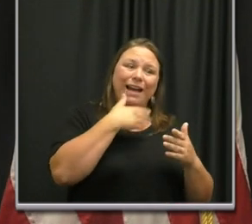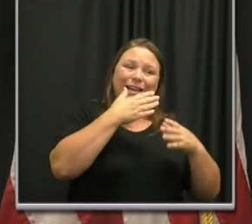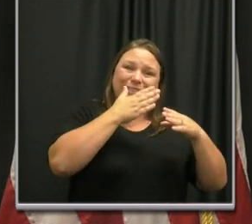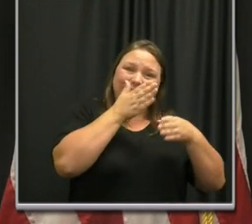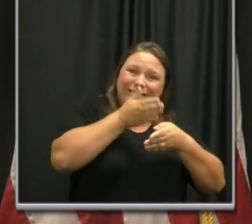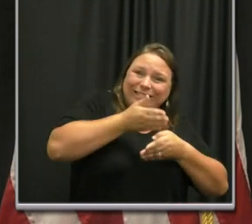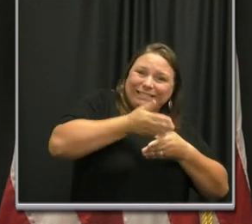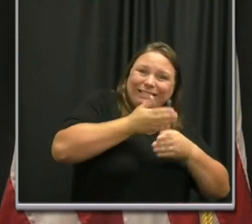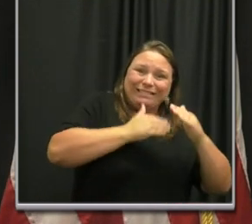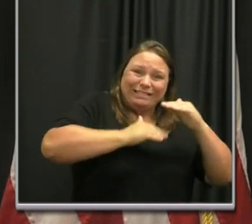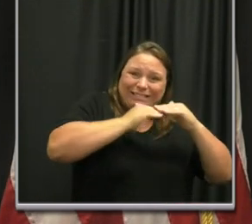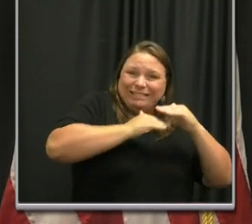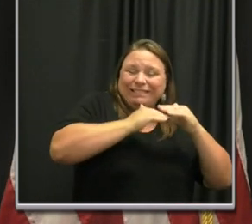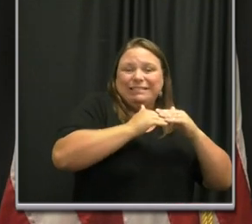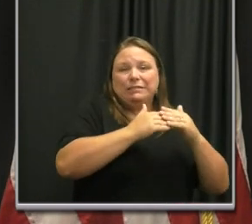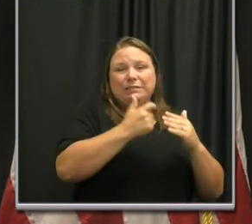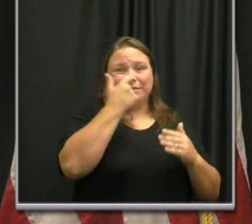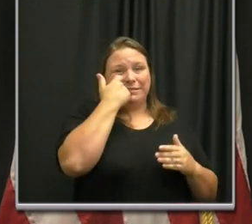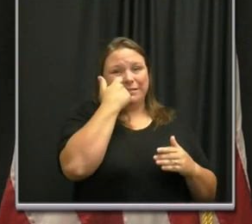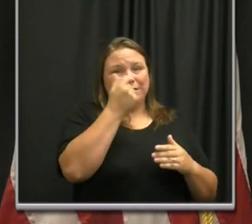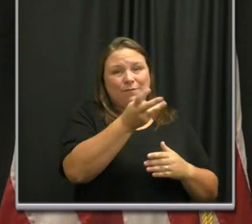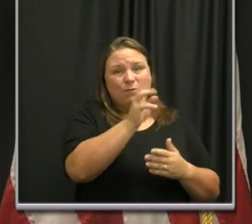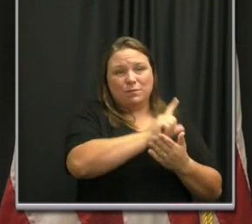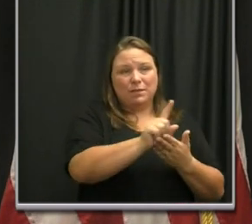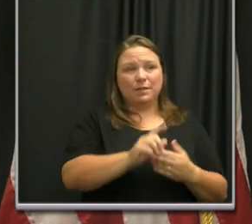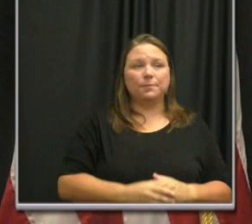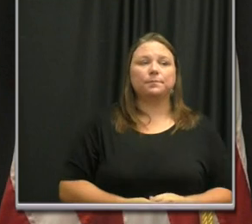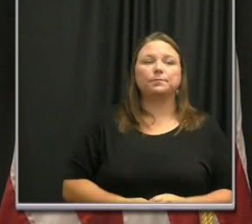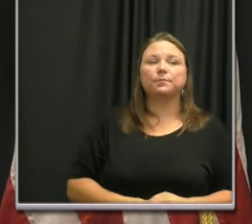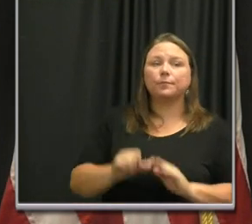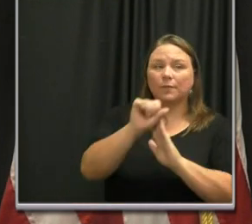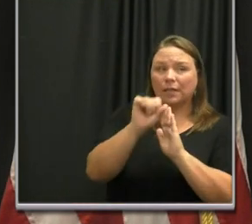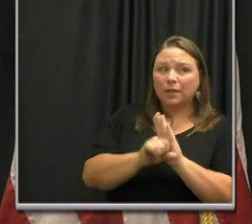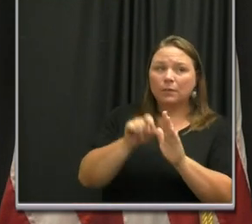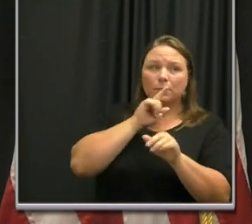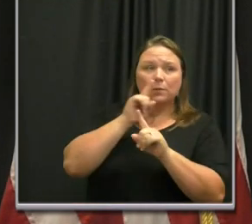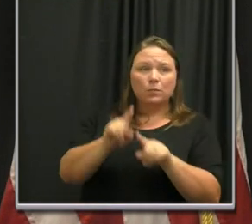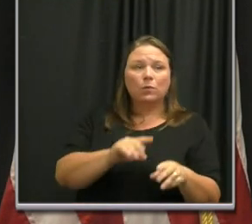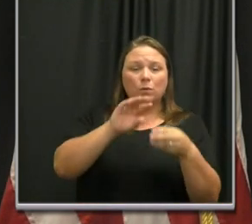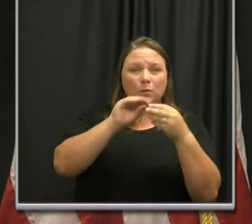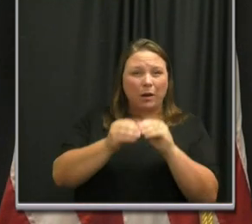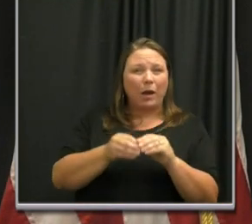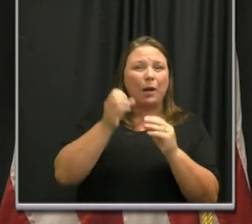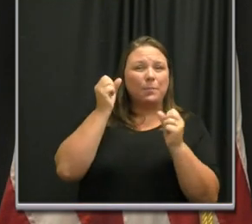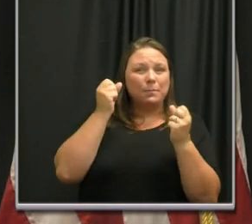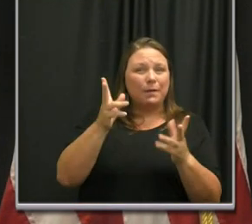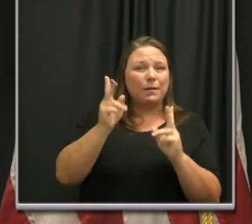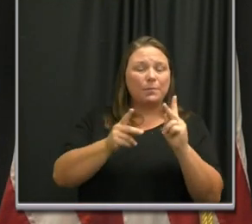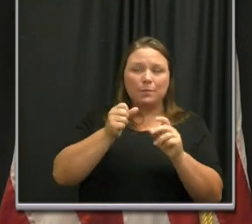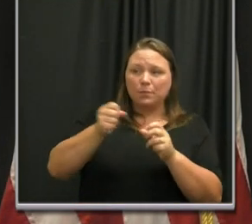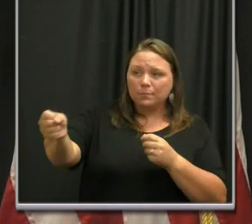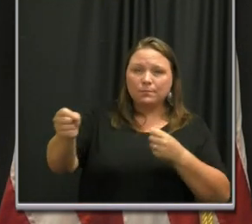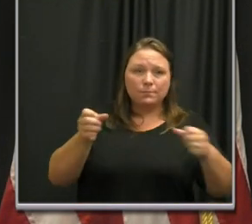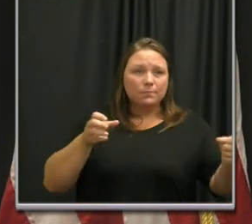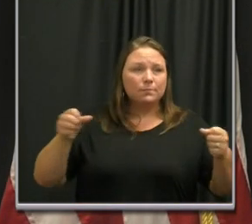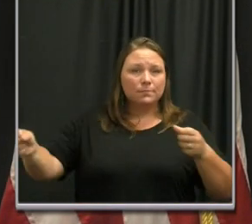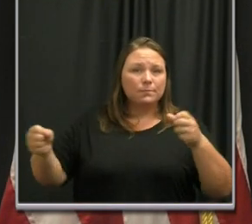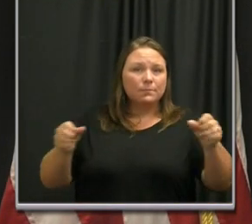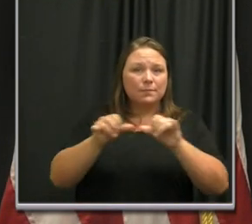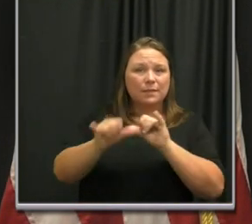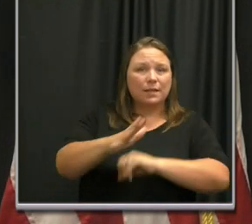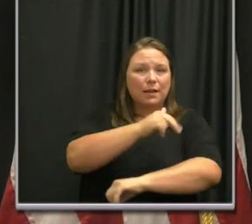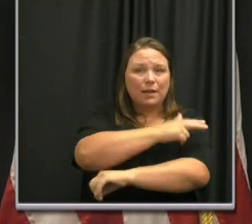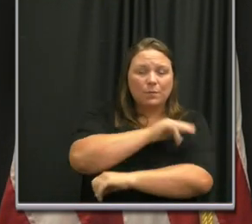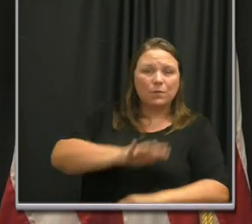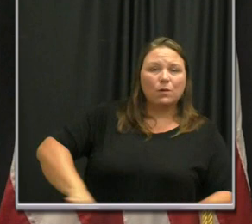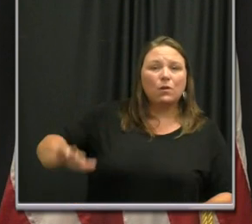top capacity for several weeks. The state has reported a number of hospitalizations, and some health care facilities